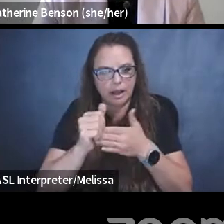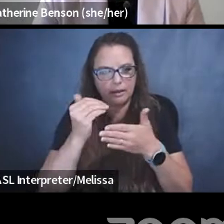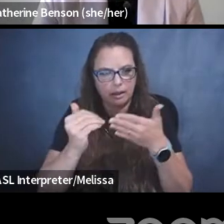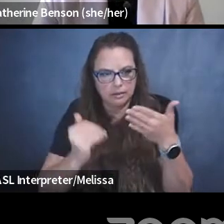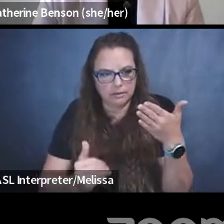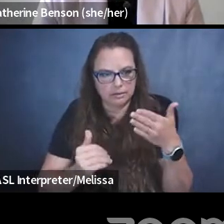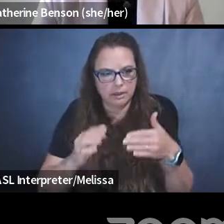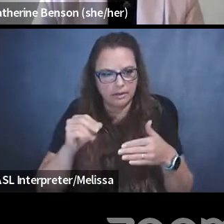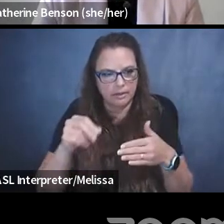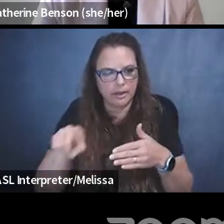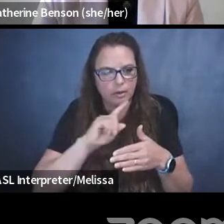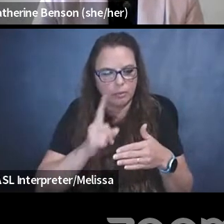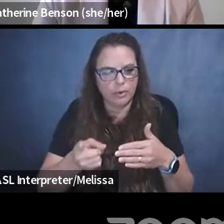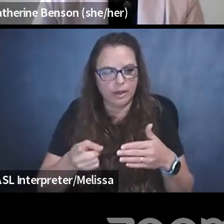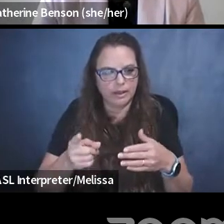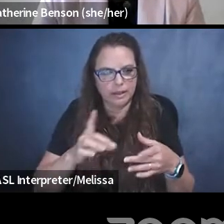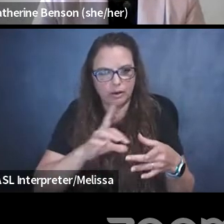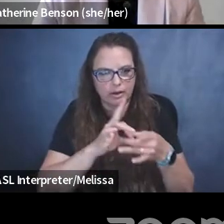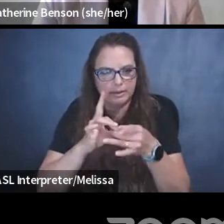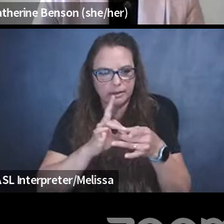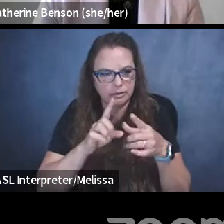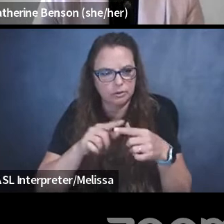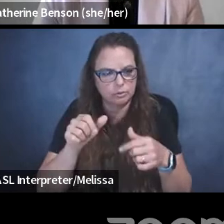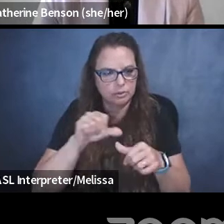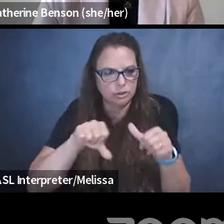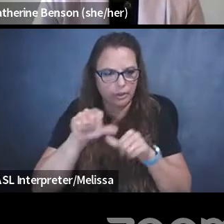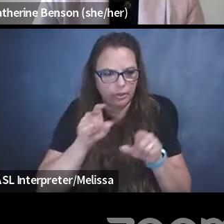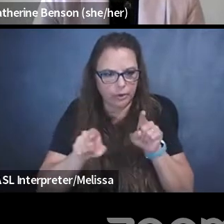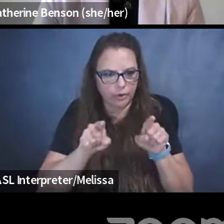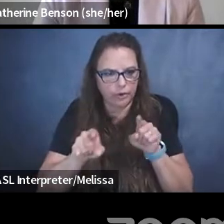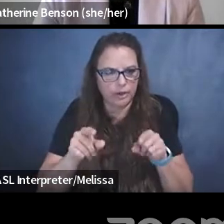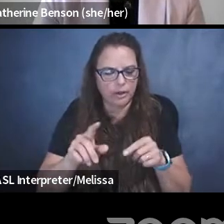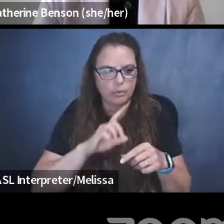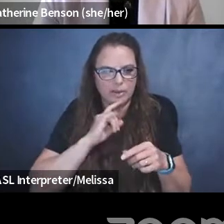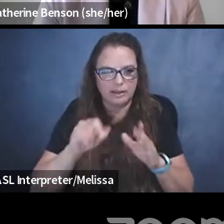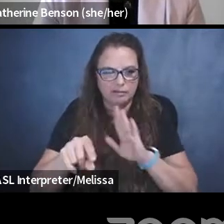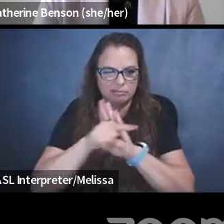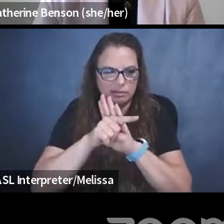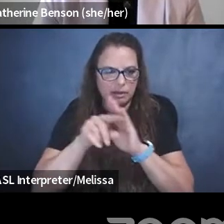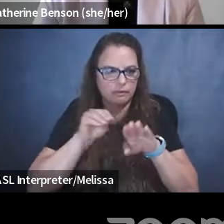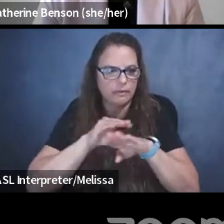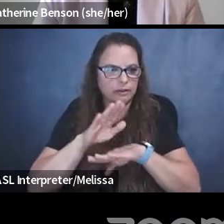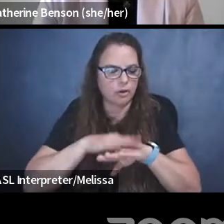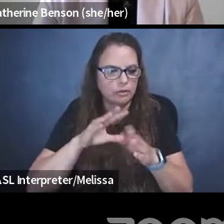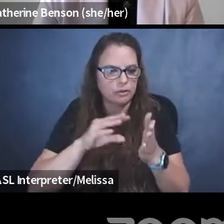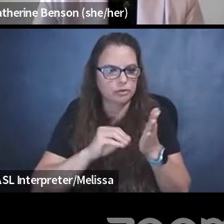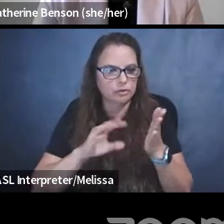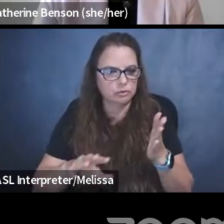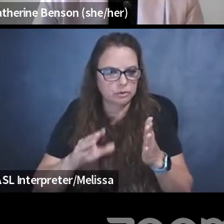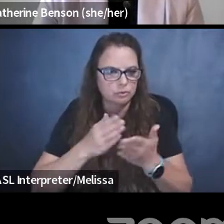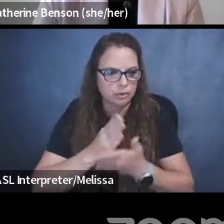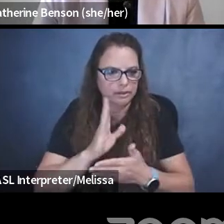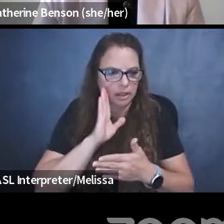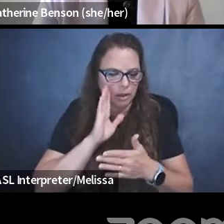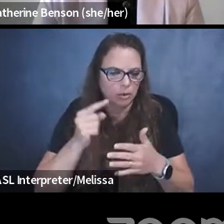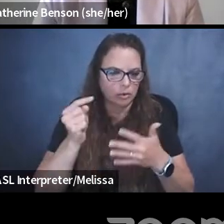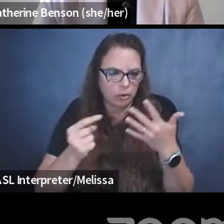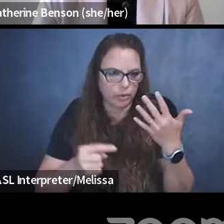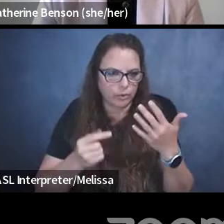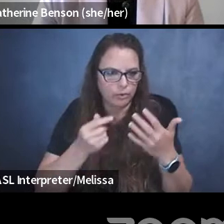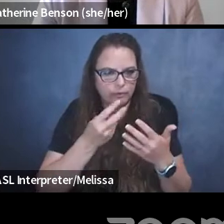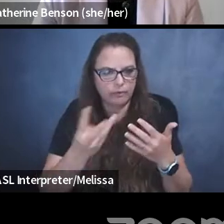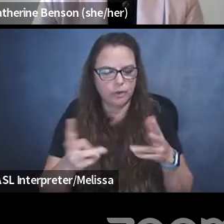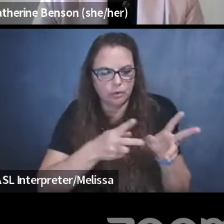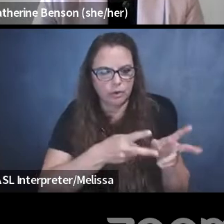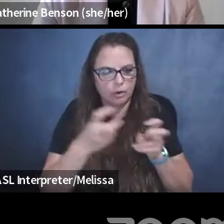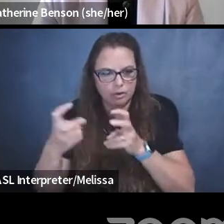really play off of each other, uh, and do have a, uh, detrimental effect on students' rights. And I'm going to go through a few, uh, few clauses